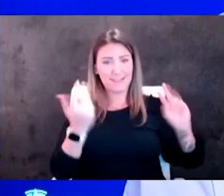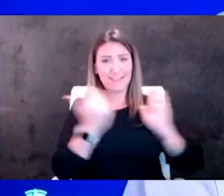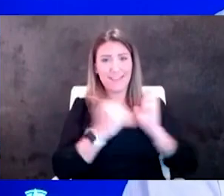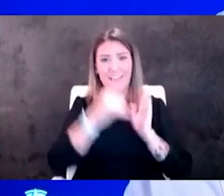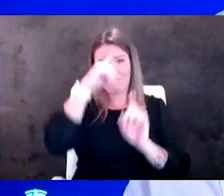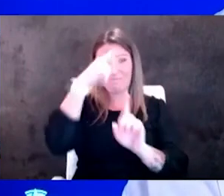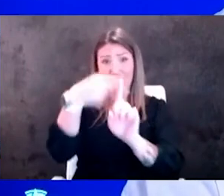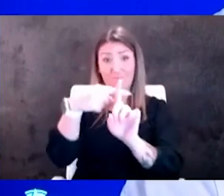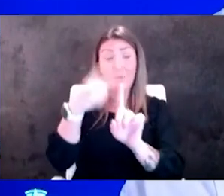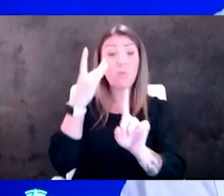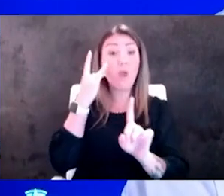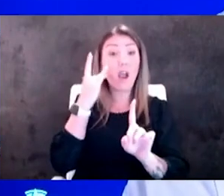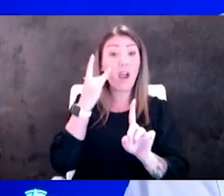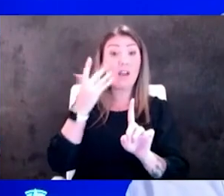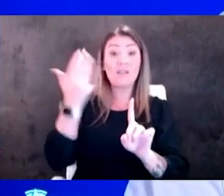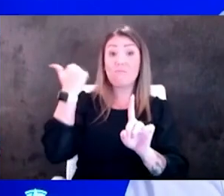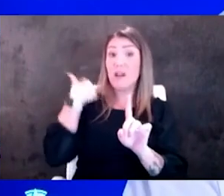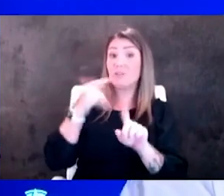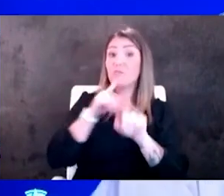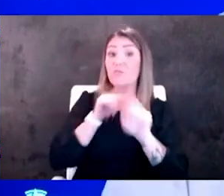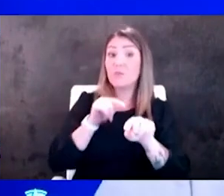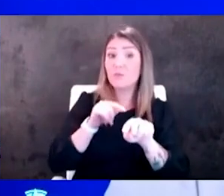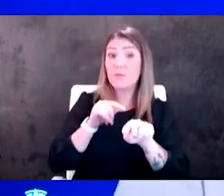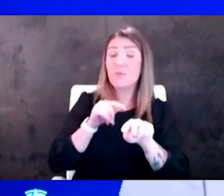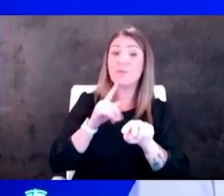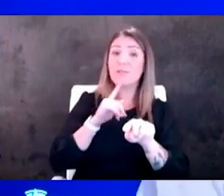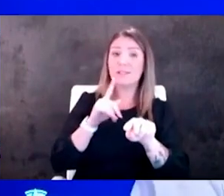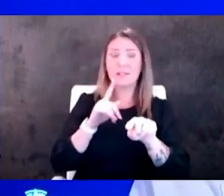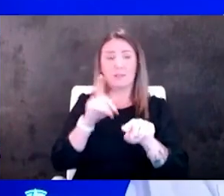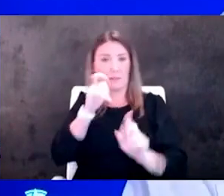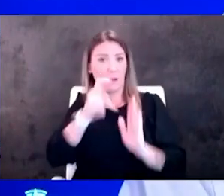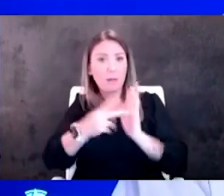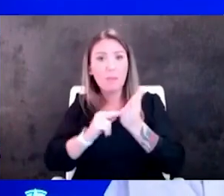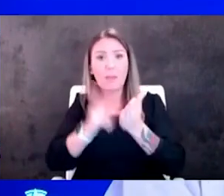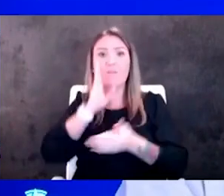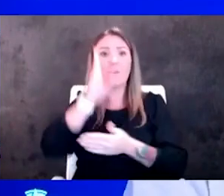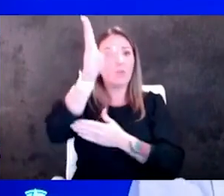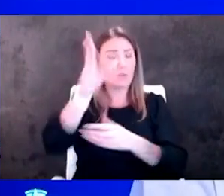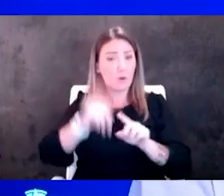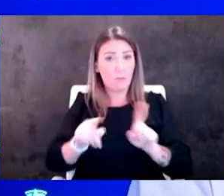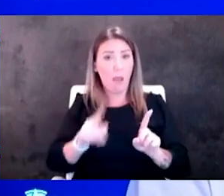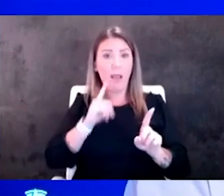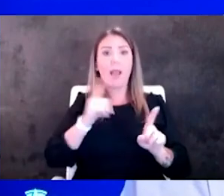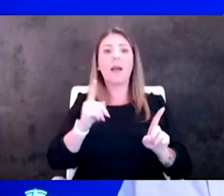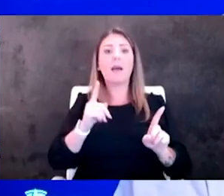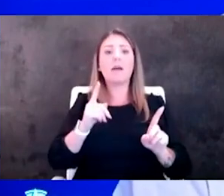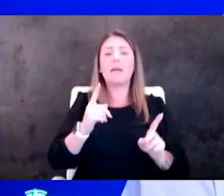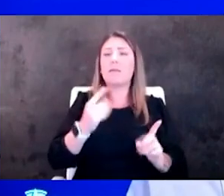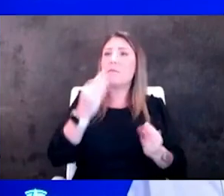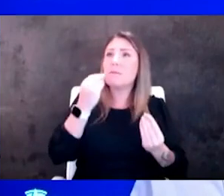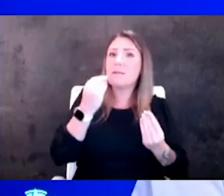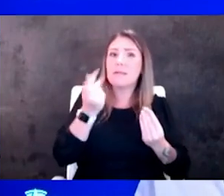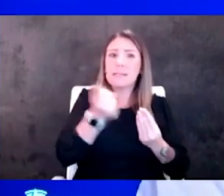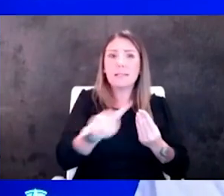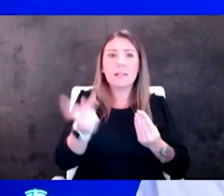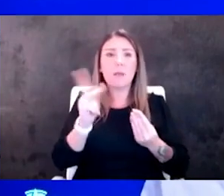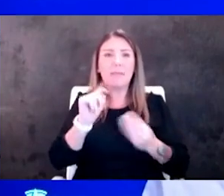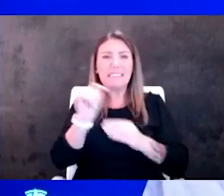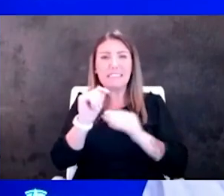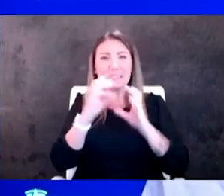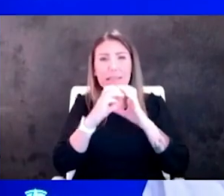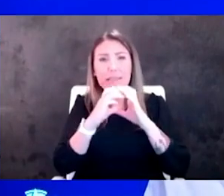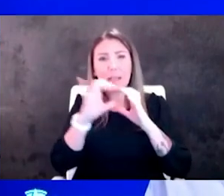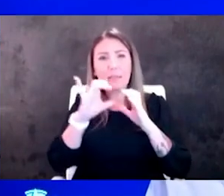because of the past results that is no way indicative of future results but i think with some of our t-cell immunity that is induced very